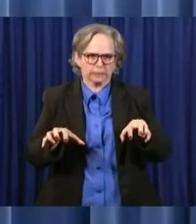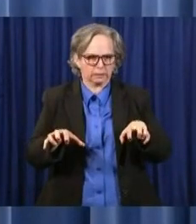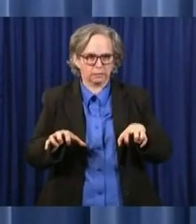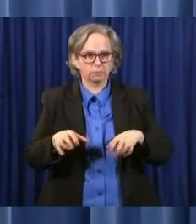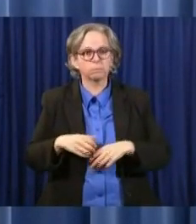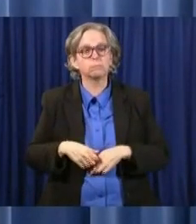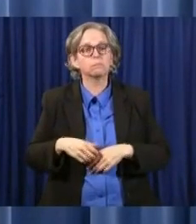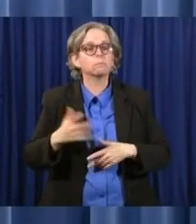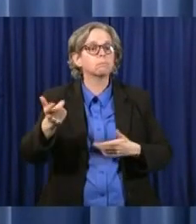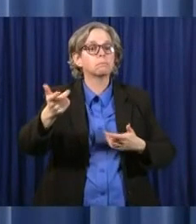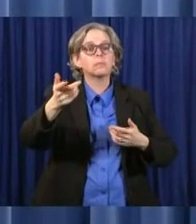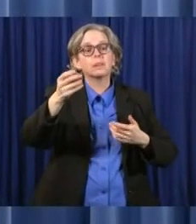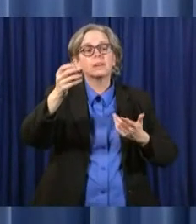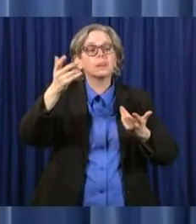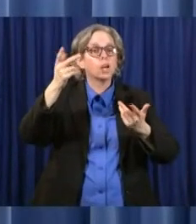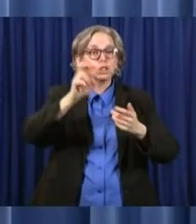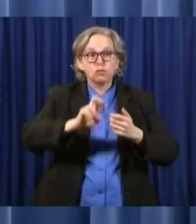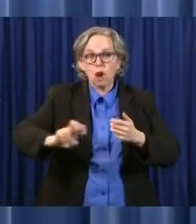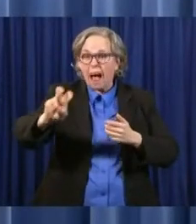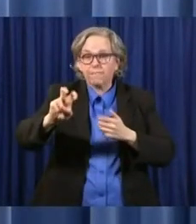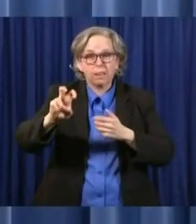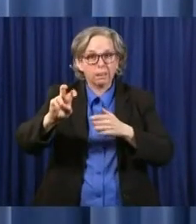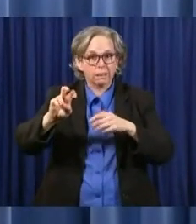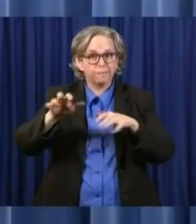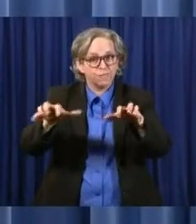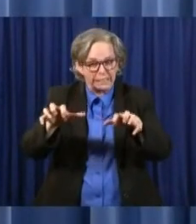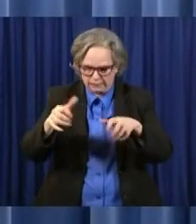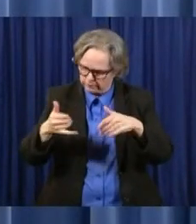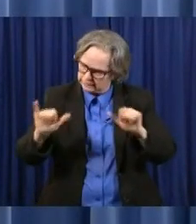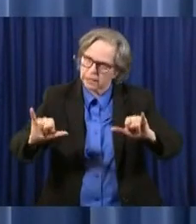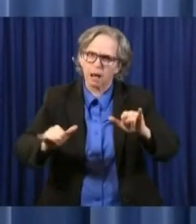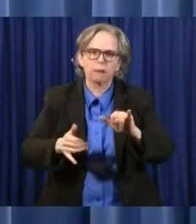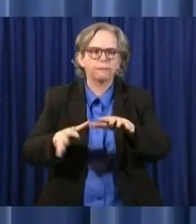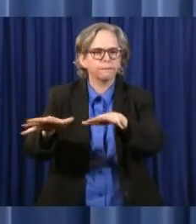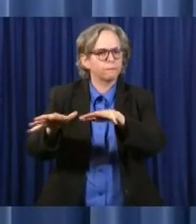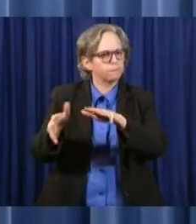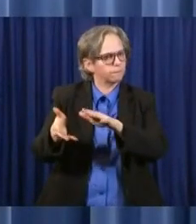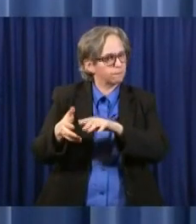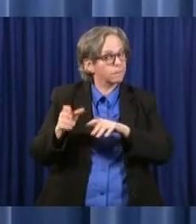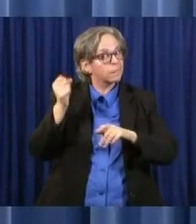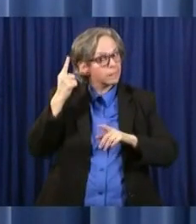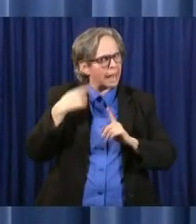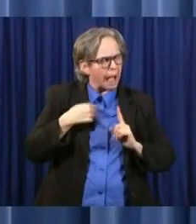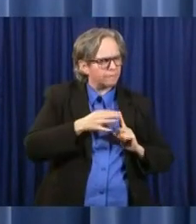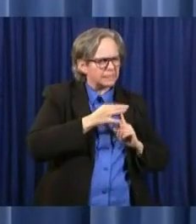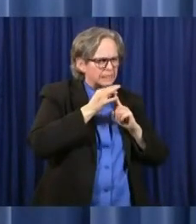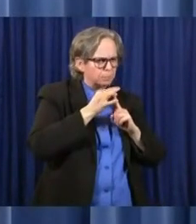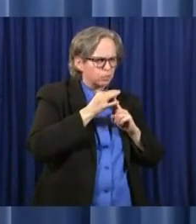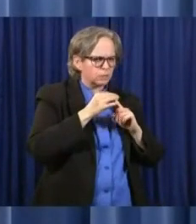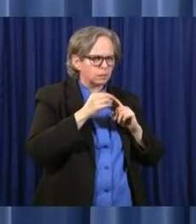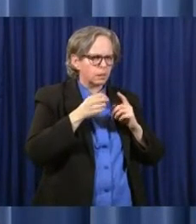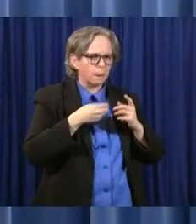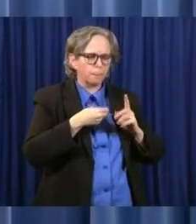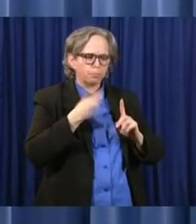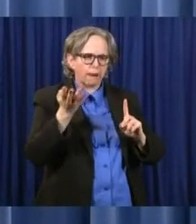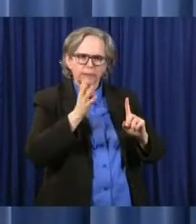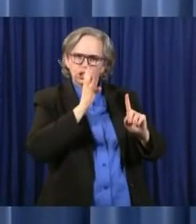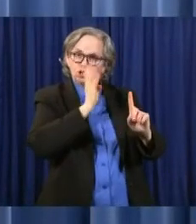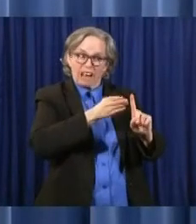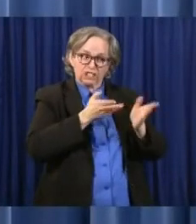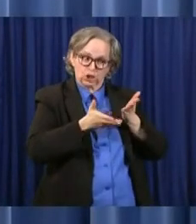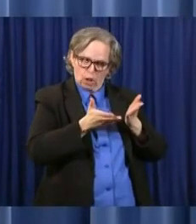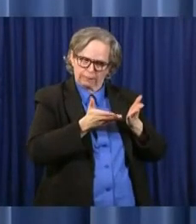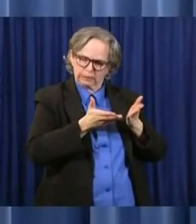with exceptions for those staff providing direct services in regard to this emergency. Further, agencies